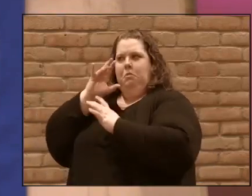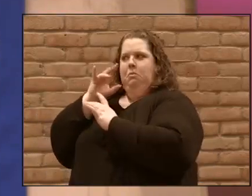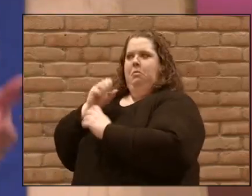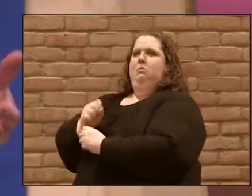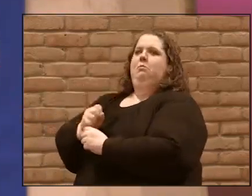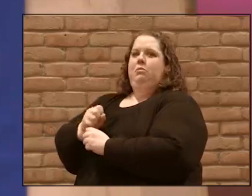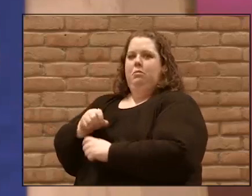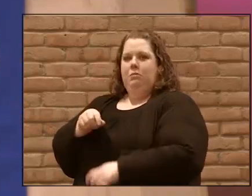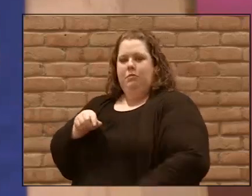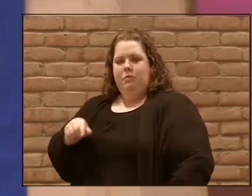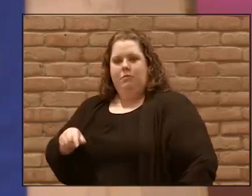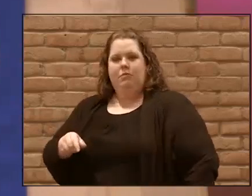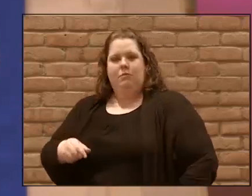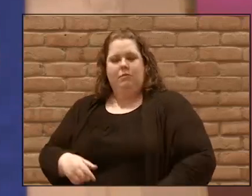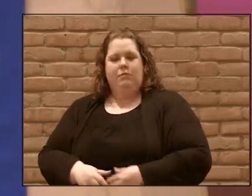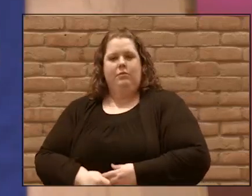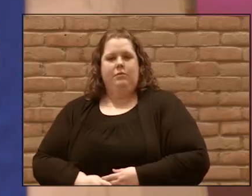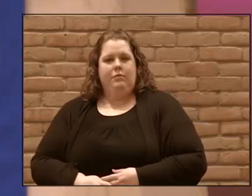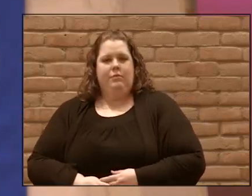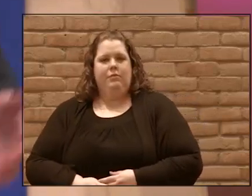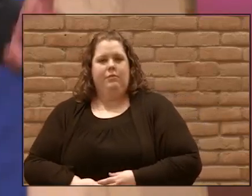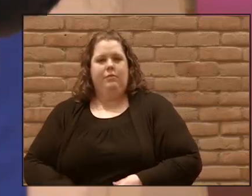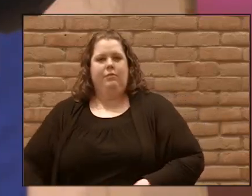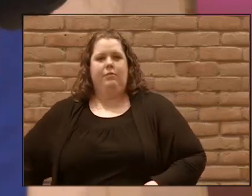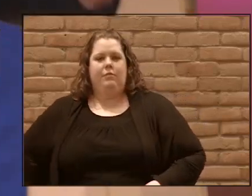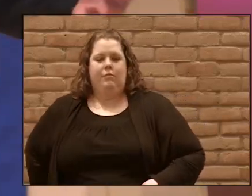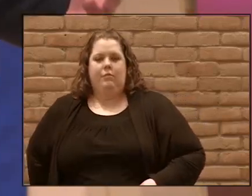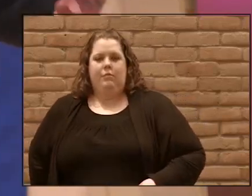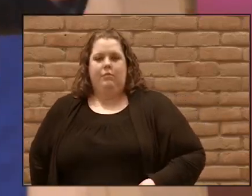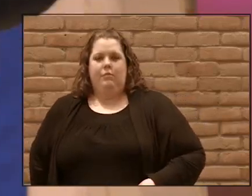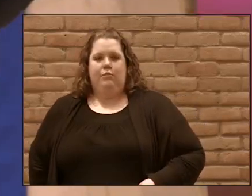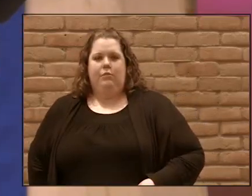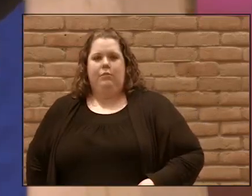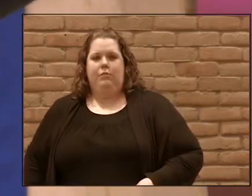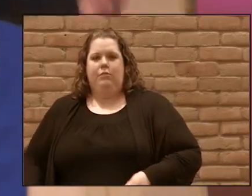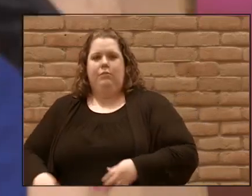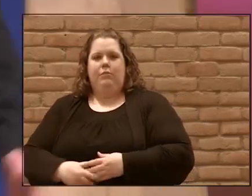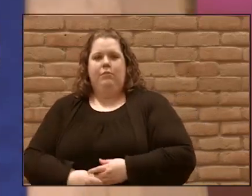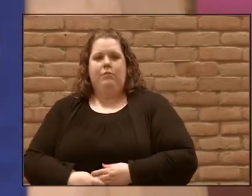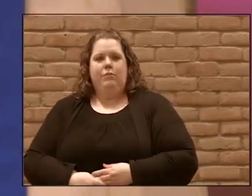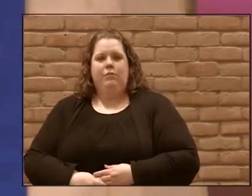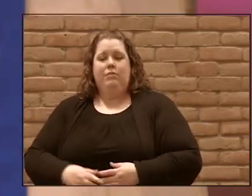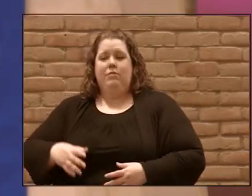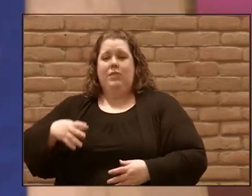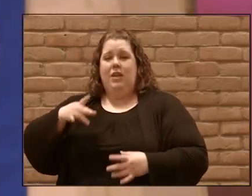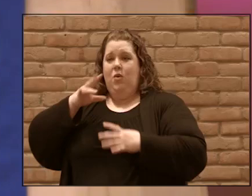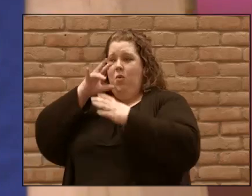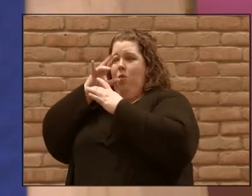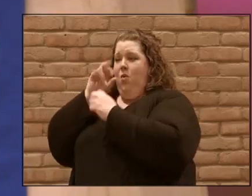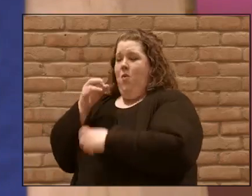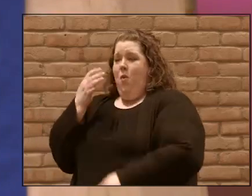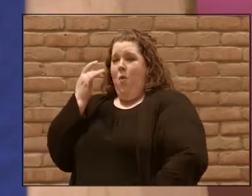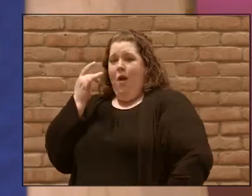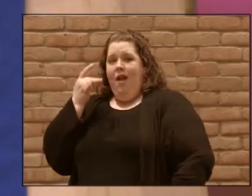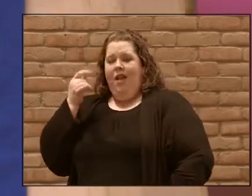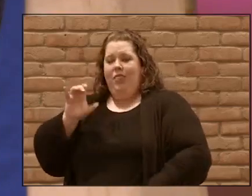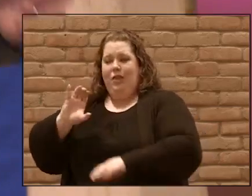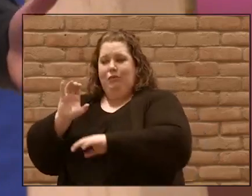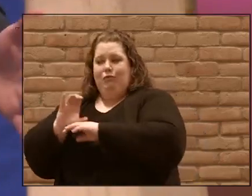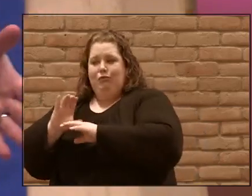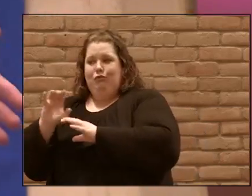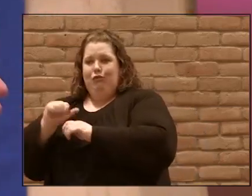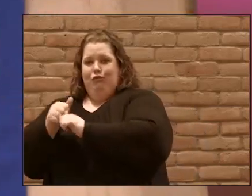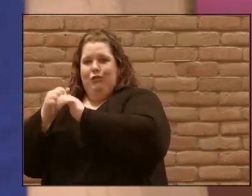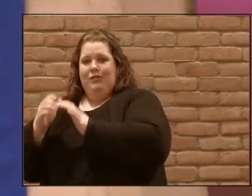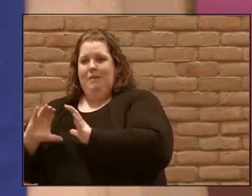And it was attractive because they were focused on what matters. They were focused on